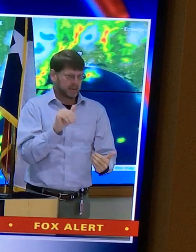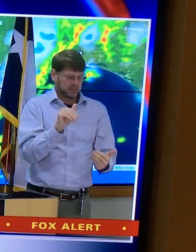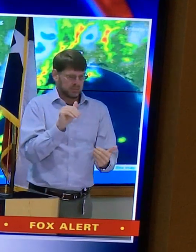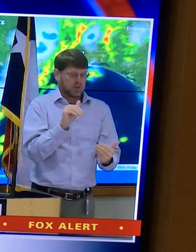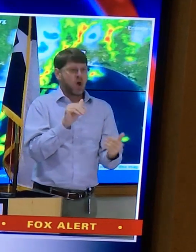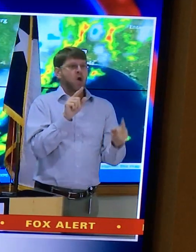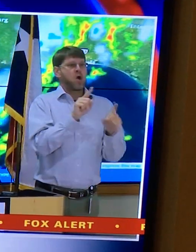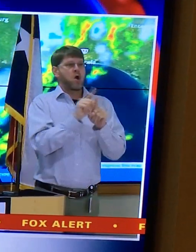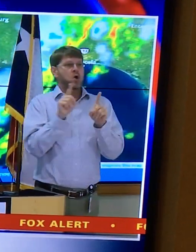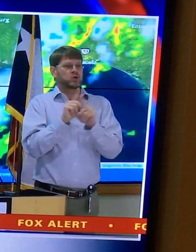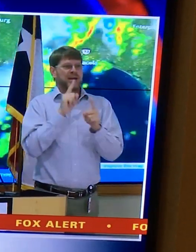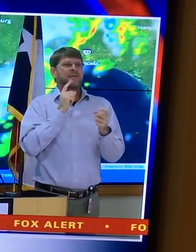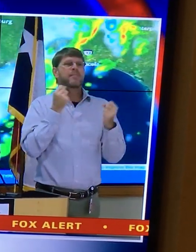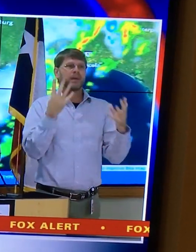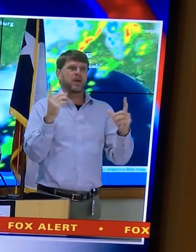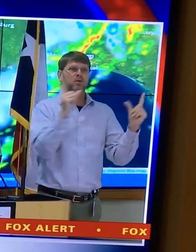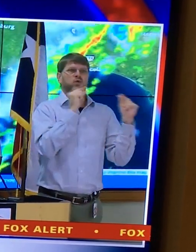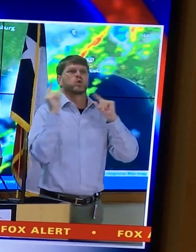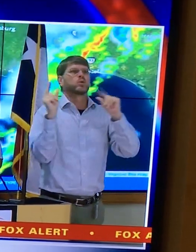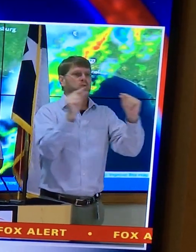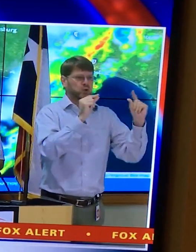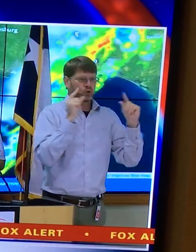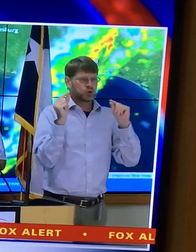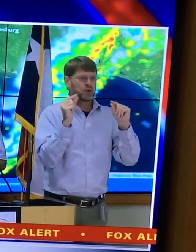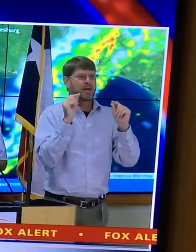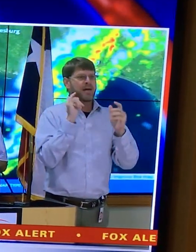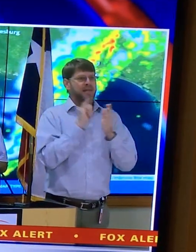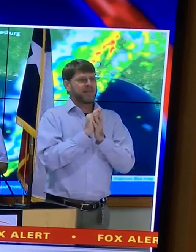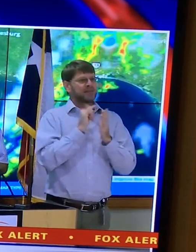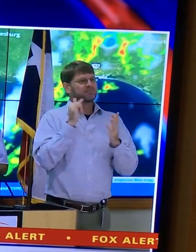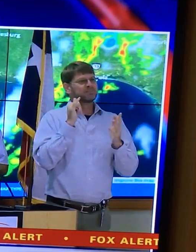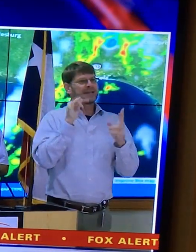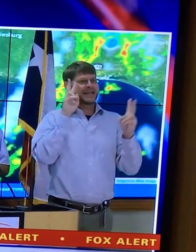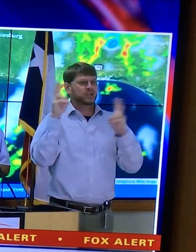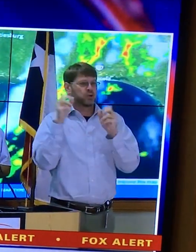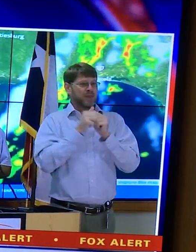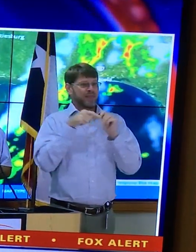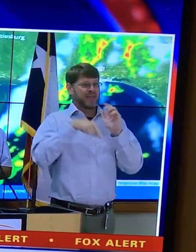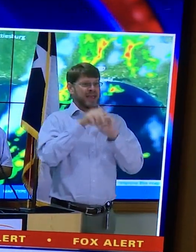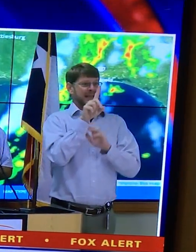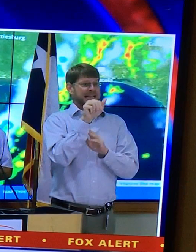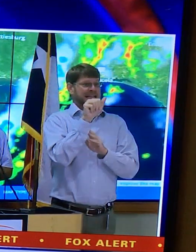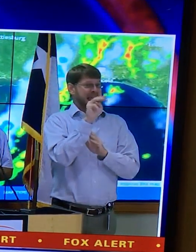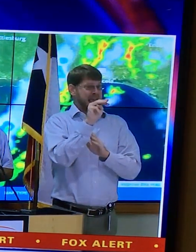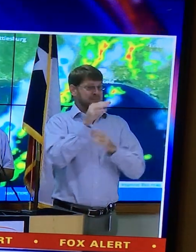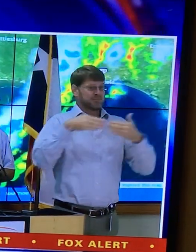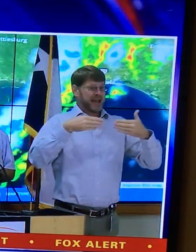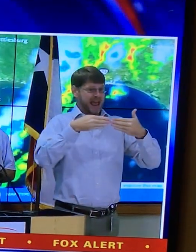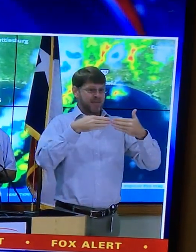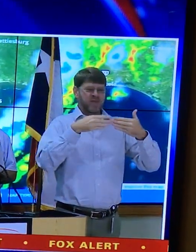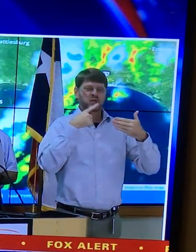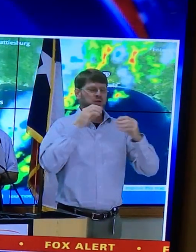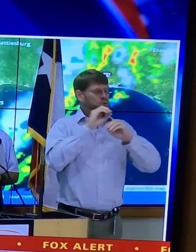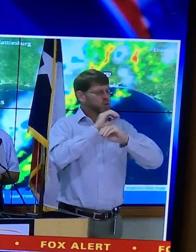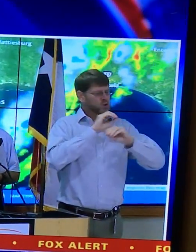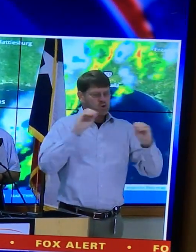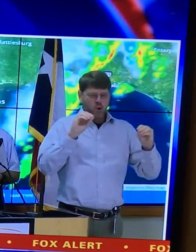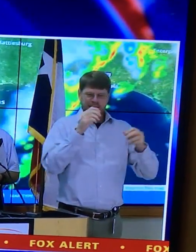Additionally, there has been many rumors that there is issues with the dam. There are no